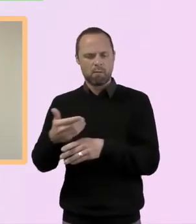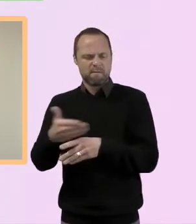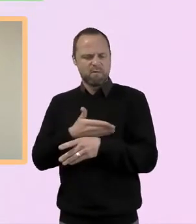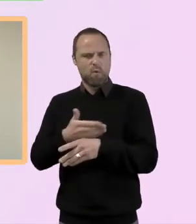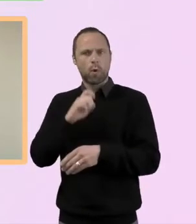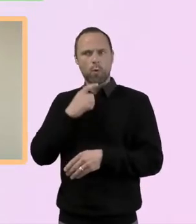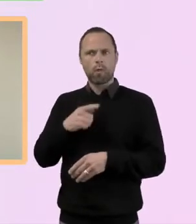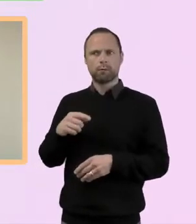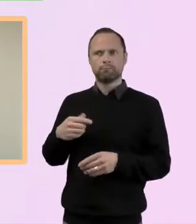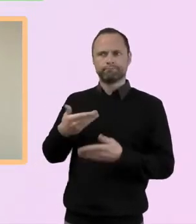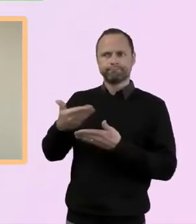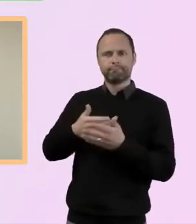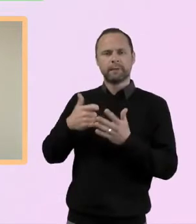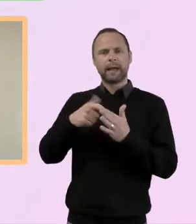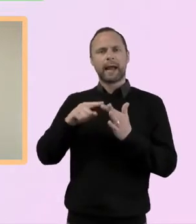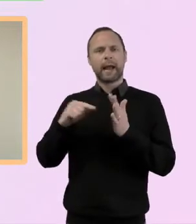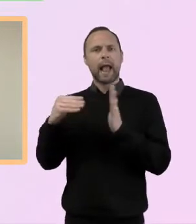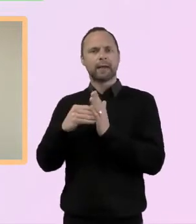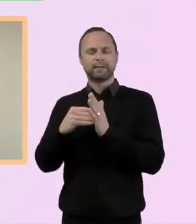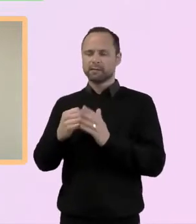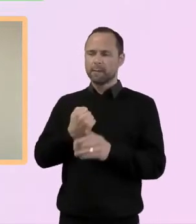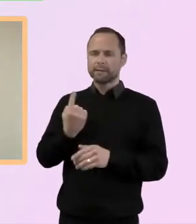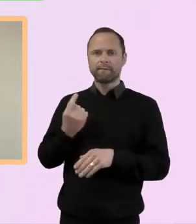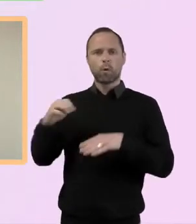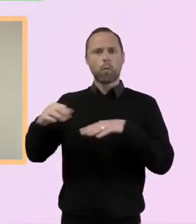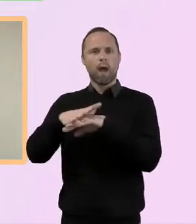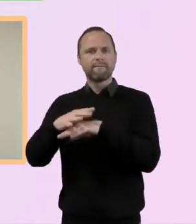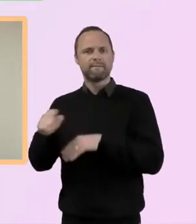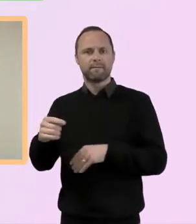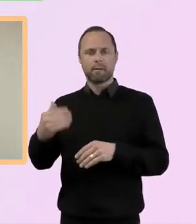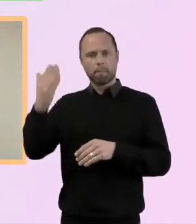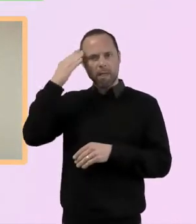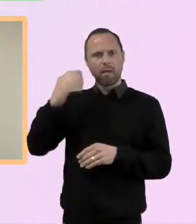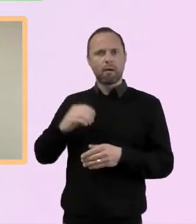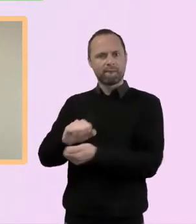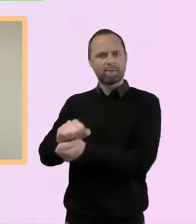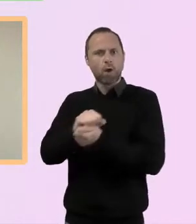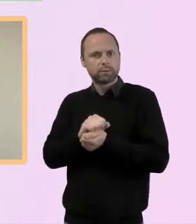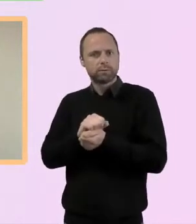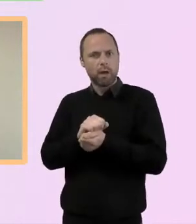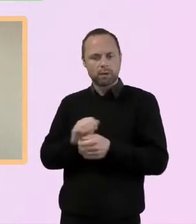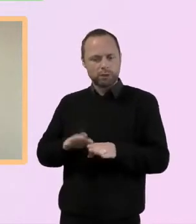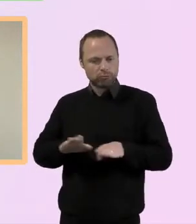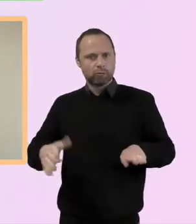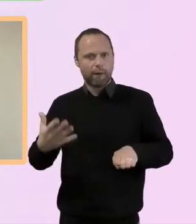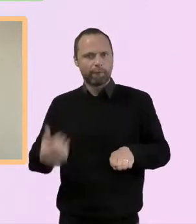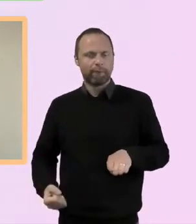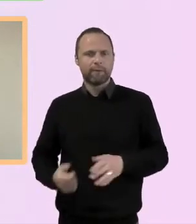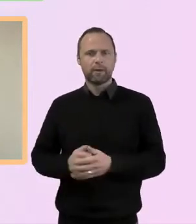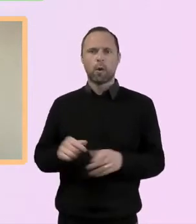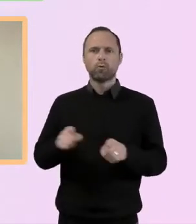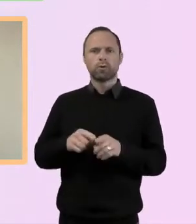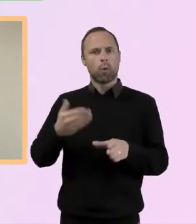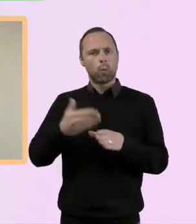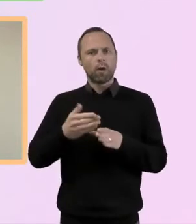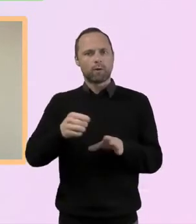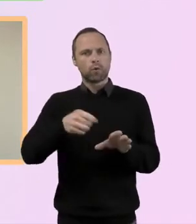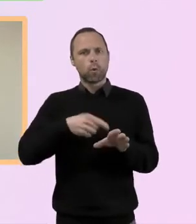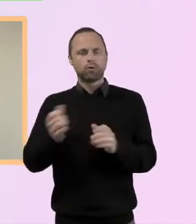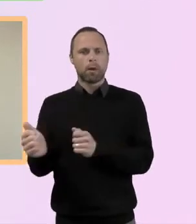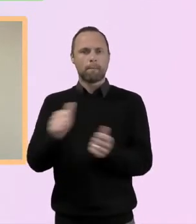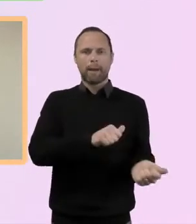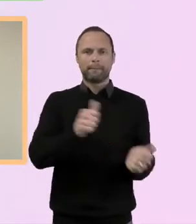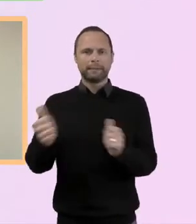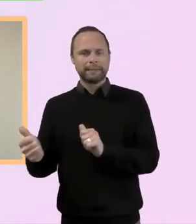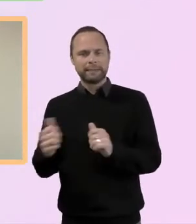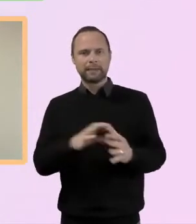Yeah, my name's Kez. I'm a wife, a mother and a foster mum. I also work for the Yorkshire Baptist Association as a mission